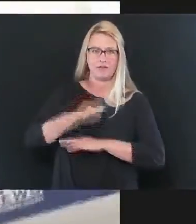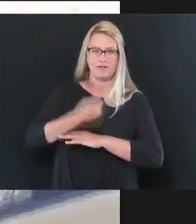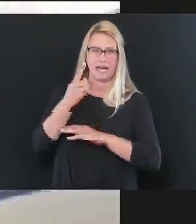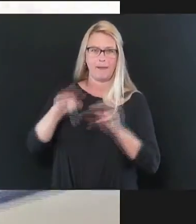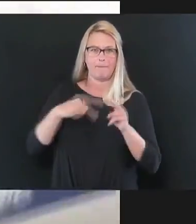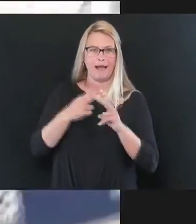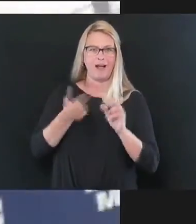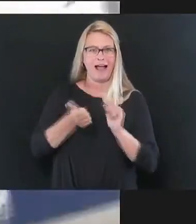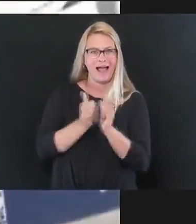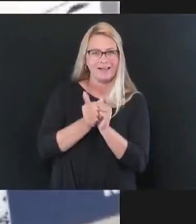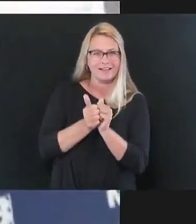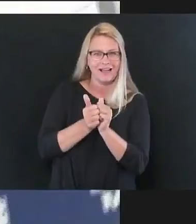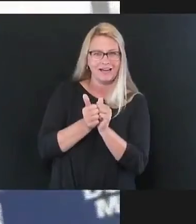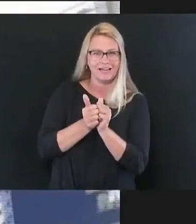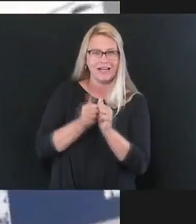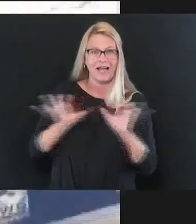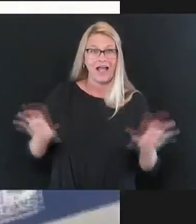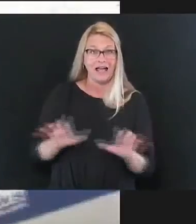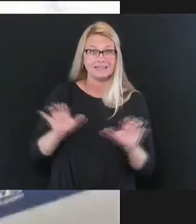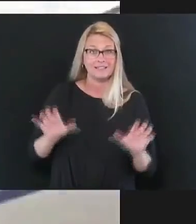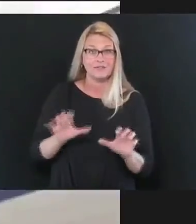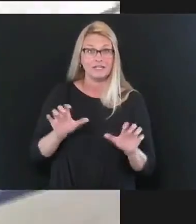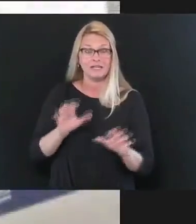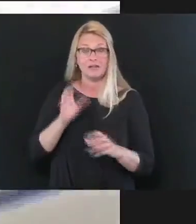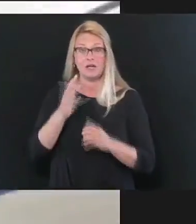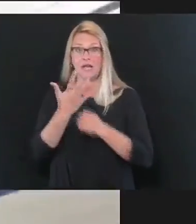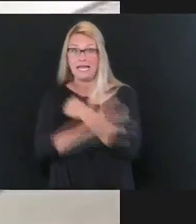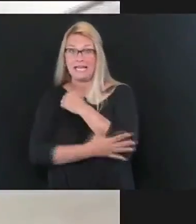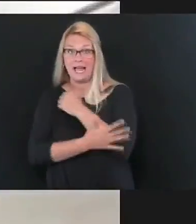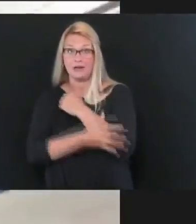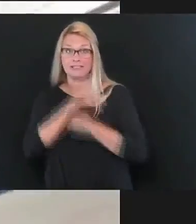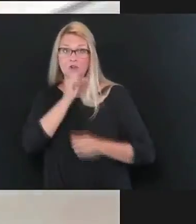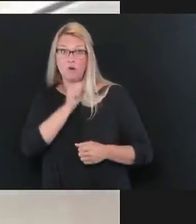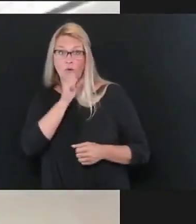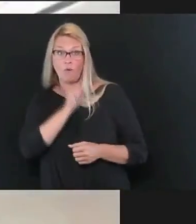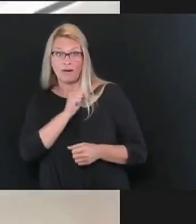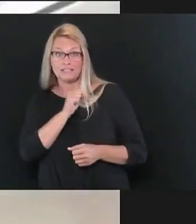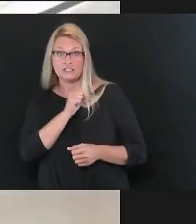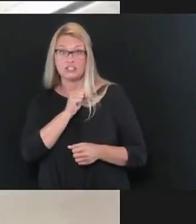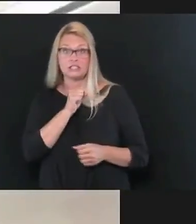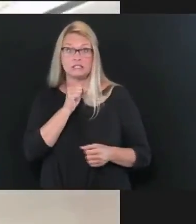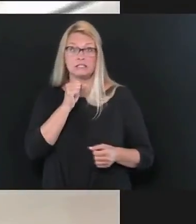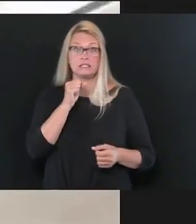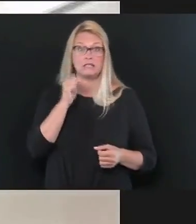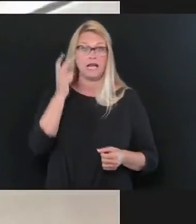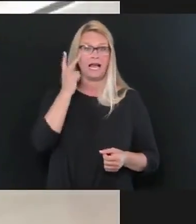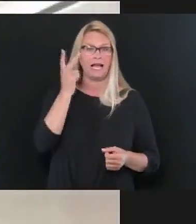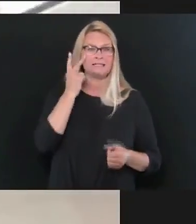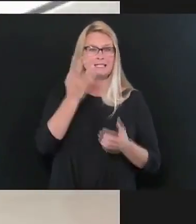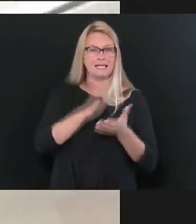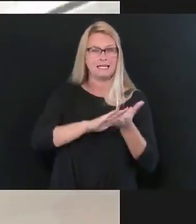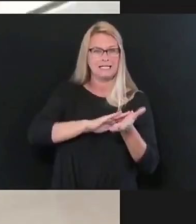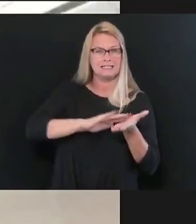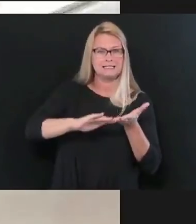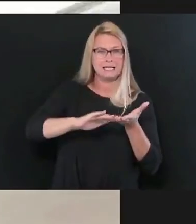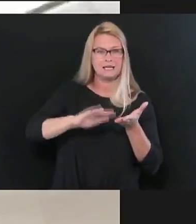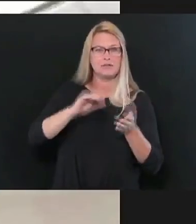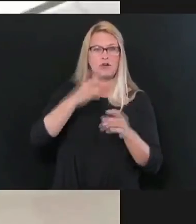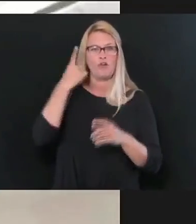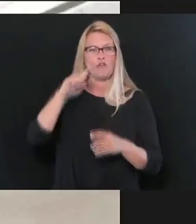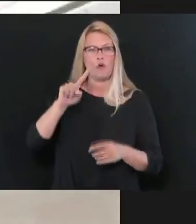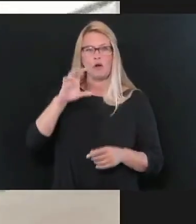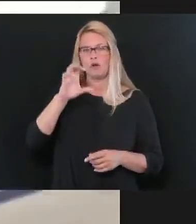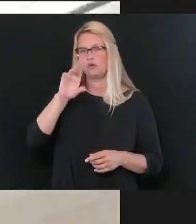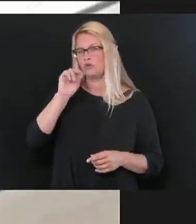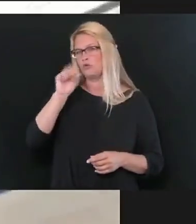activities and, uh, counties that may be orange for non-contact sports. I, I see there was an exemption made for cross country, uh,